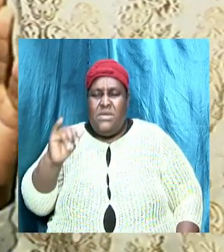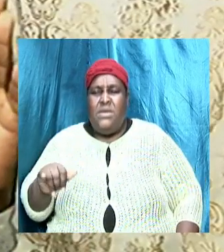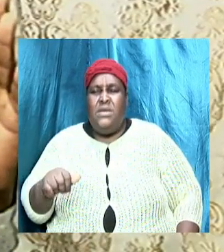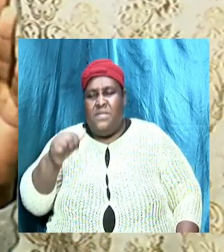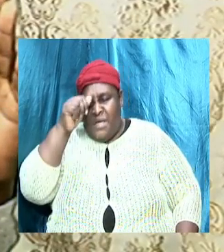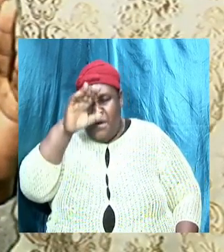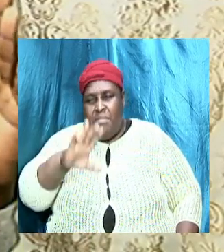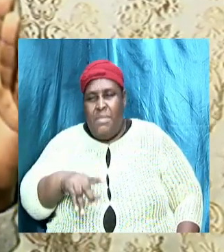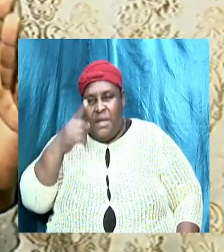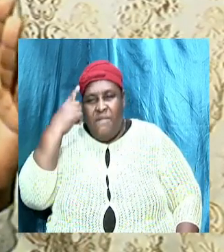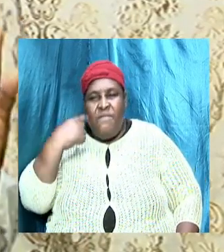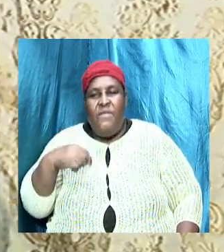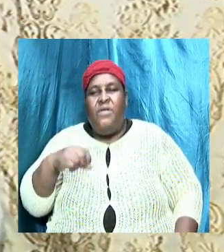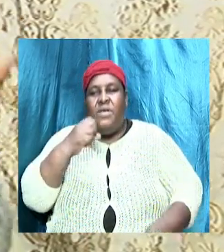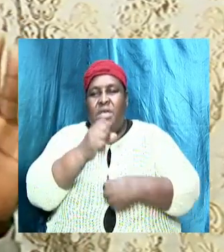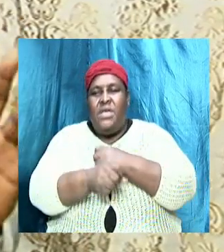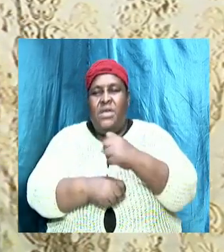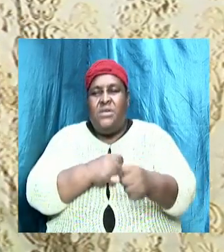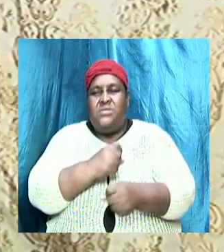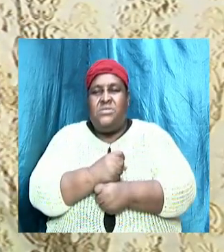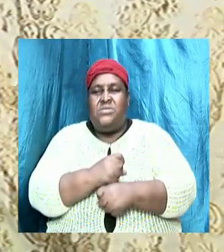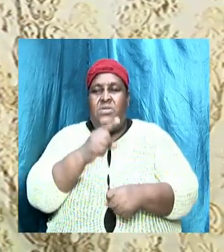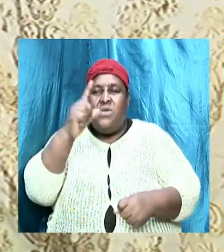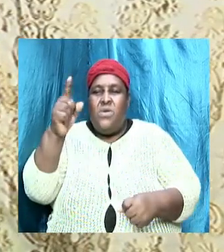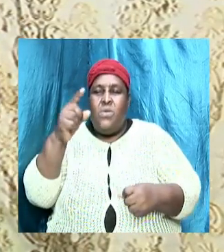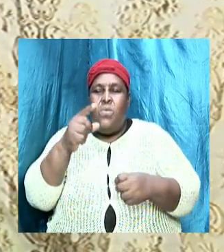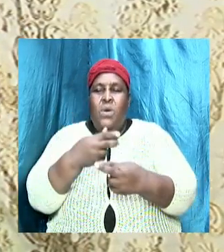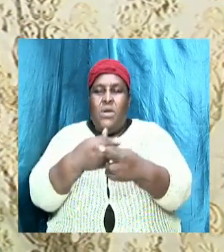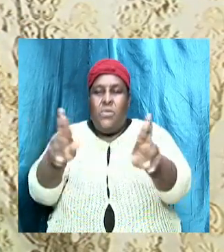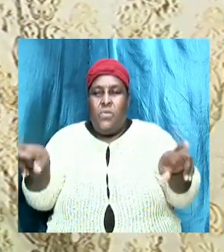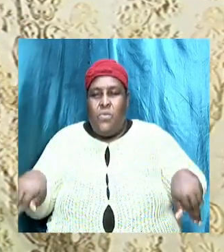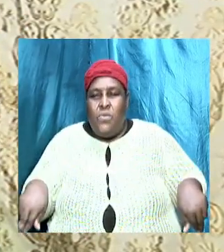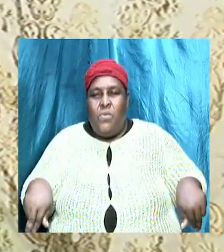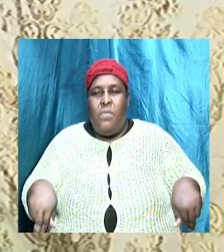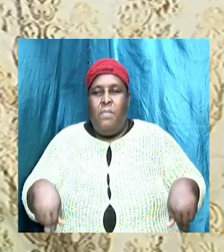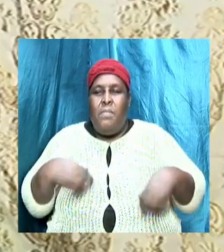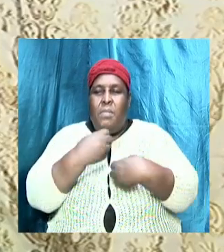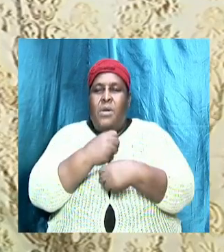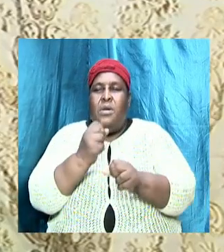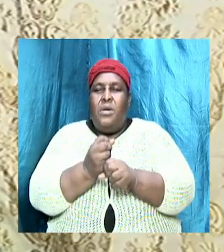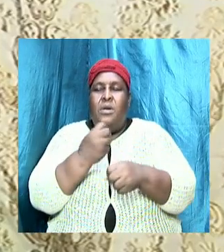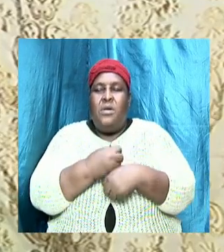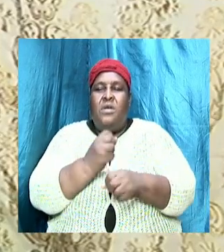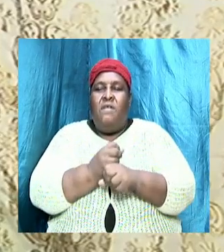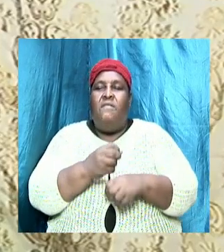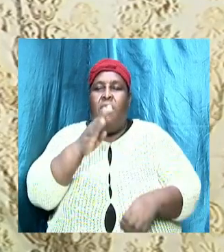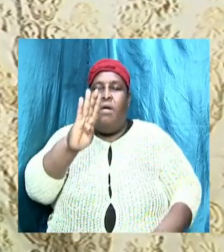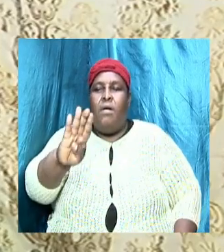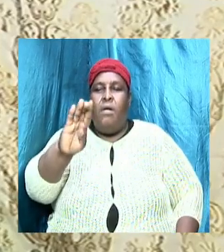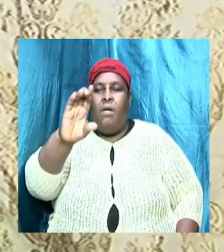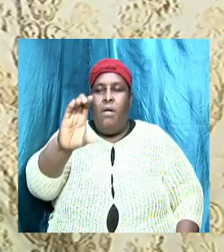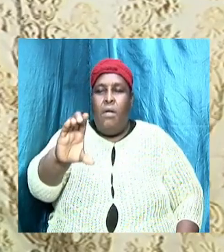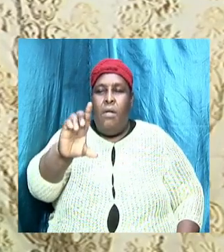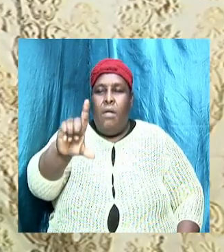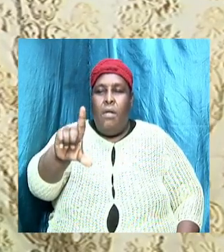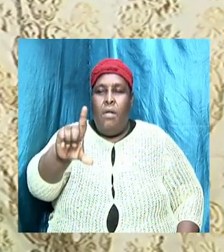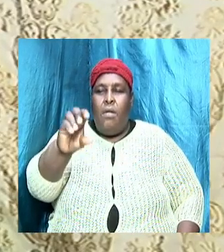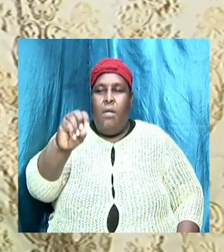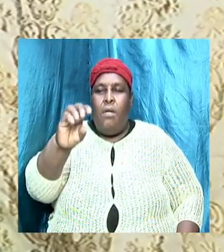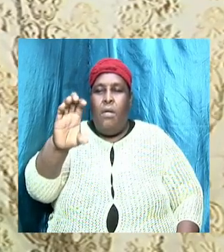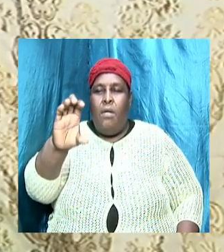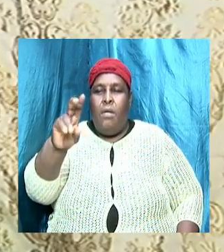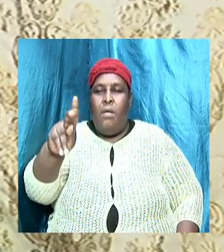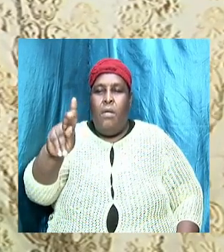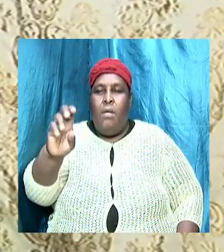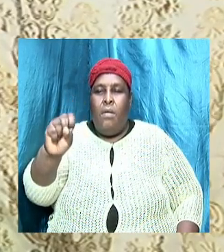room made out of concrete and this man has a fridge and a